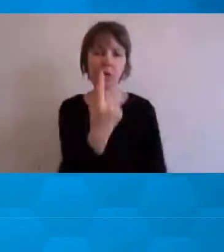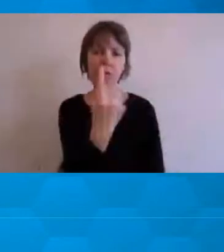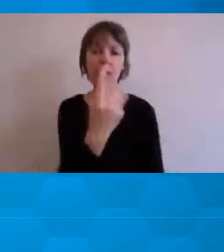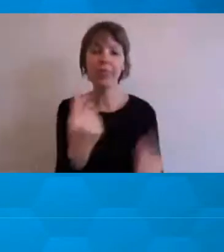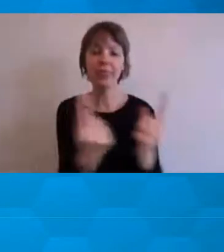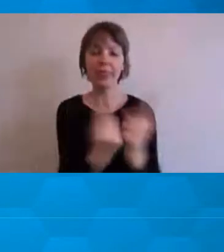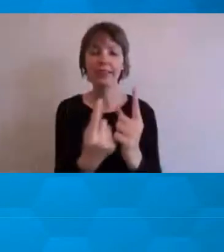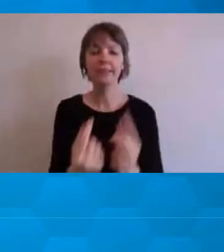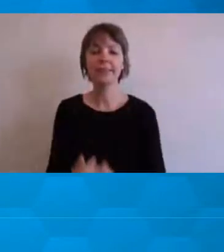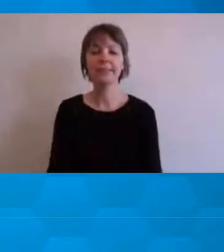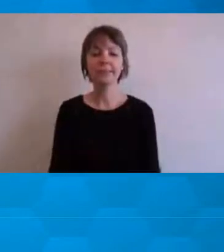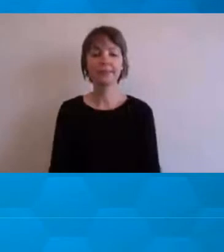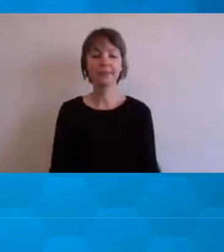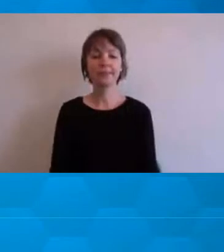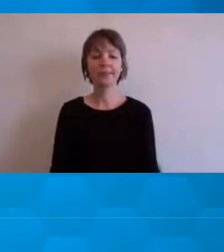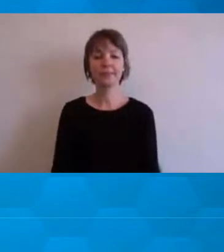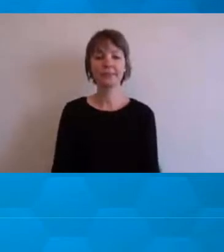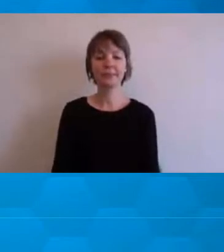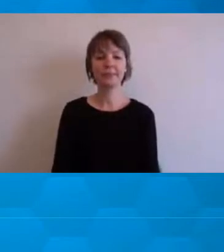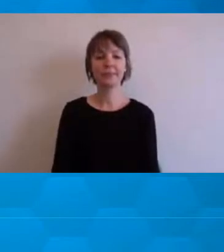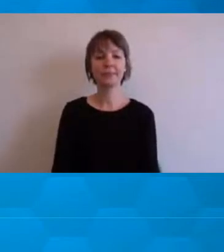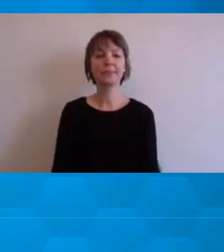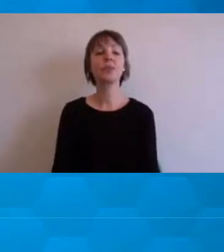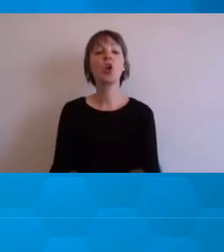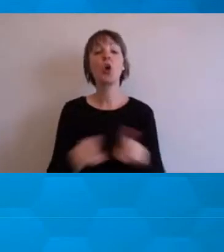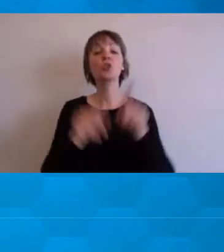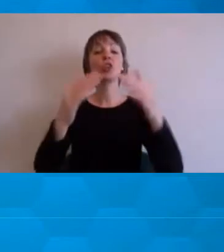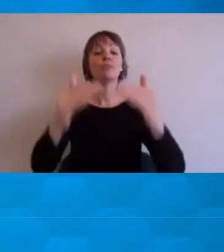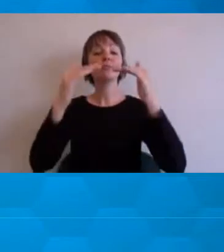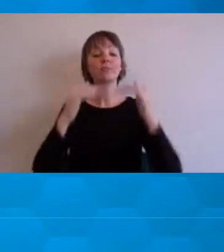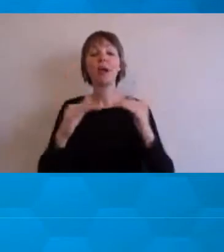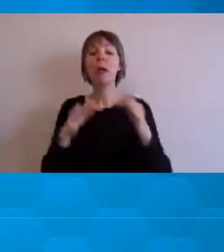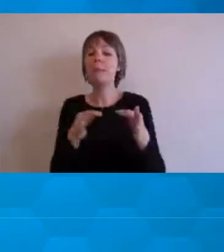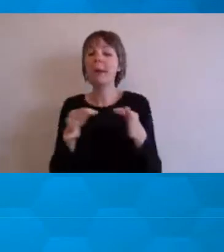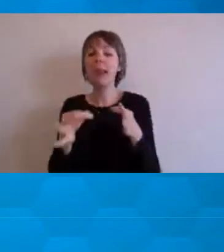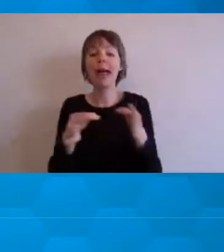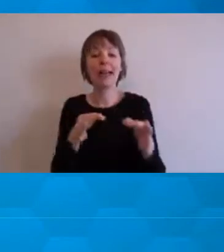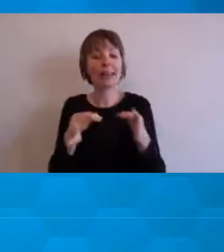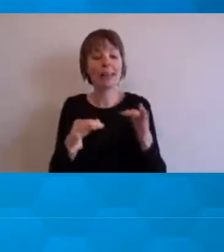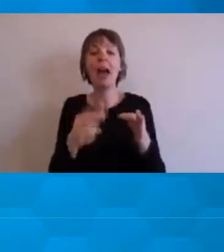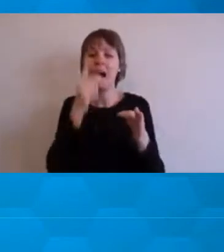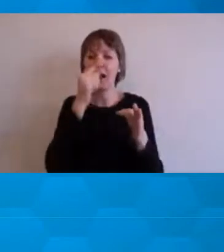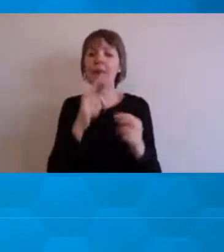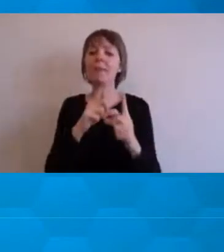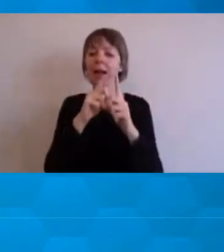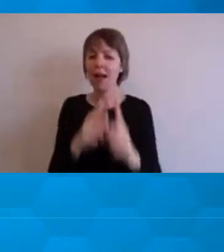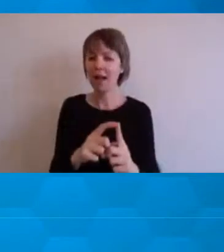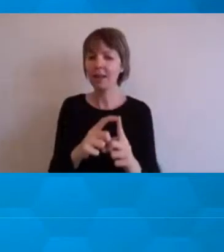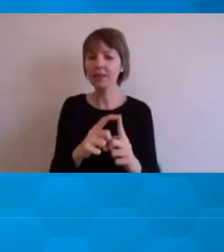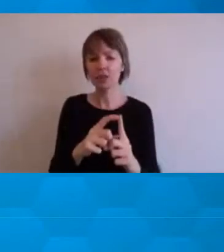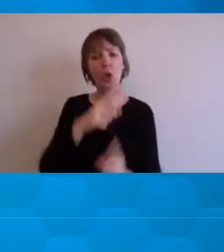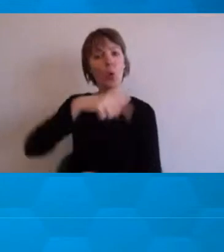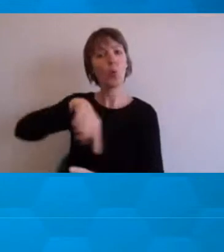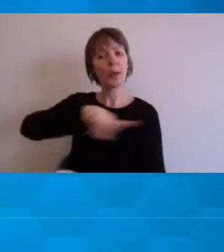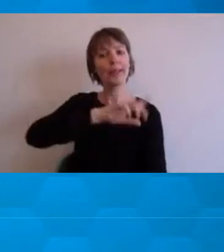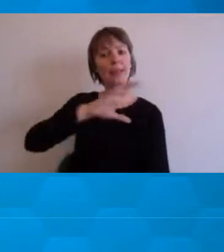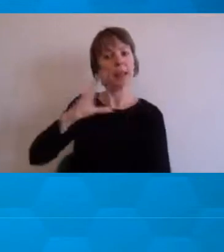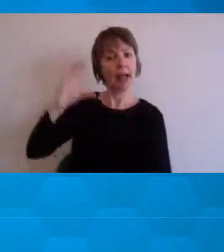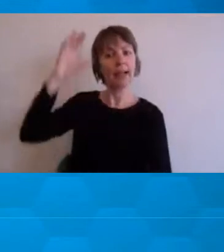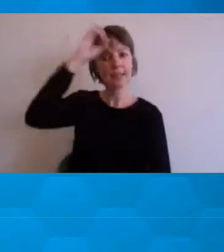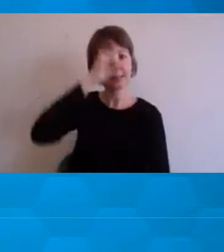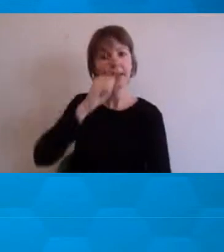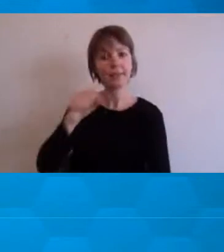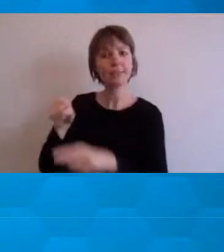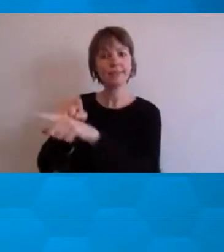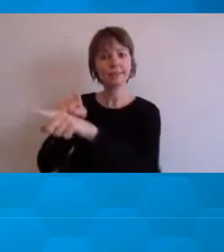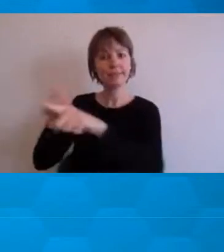So this, of course, also leads to things like planning. And when we our expectation of our undergraduates and postgraduates is